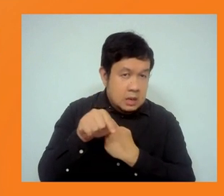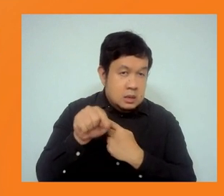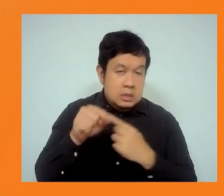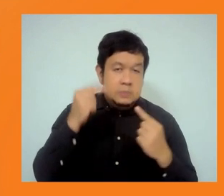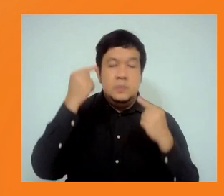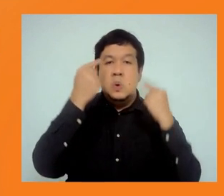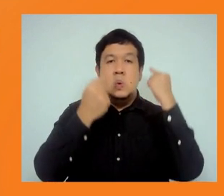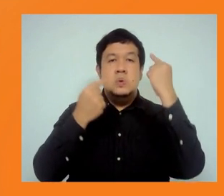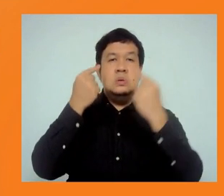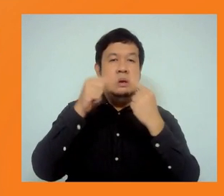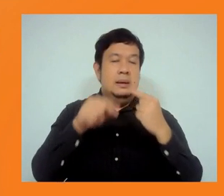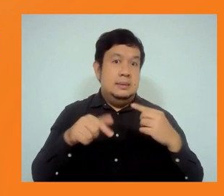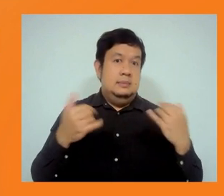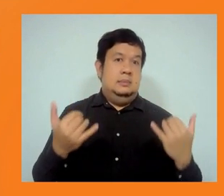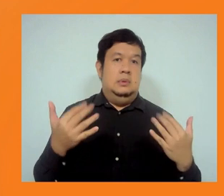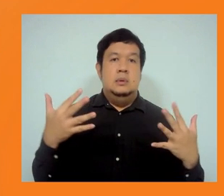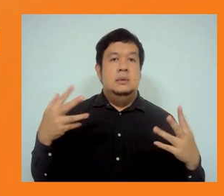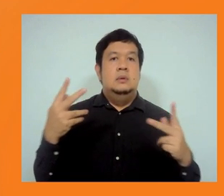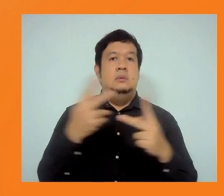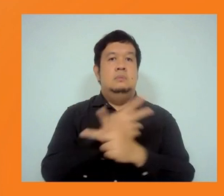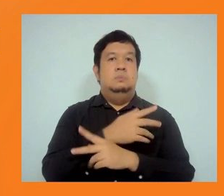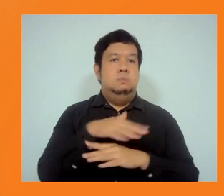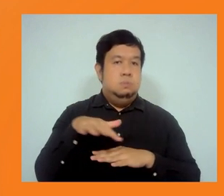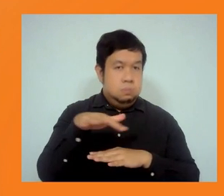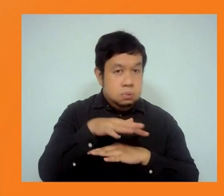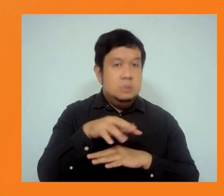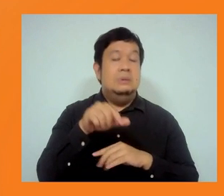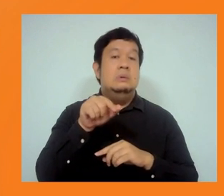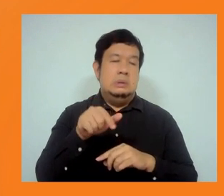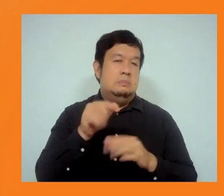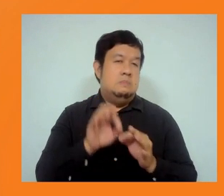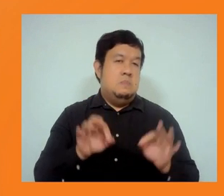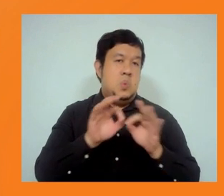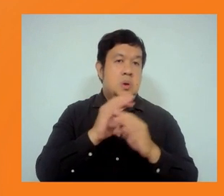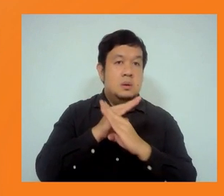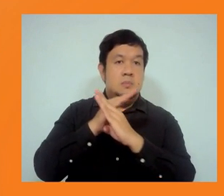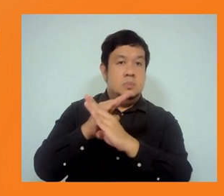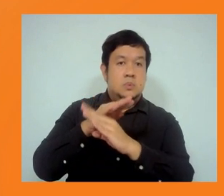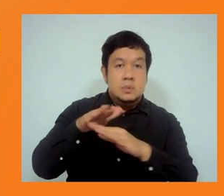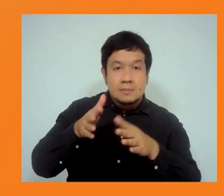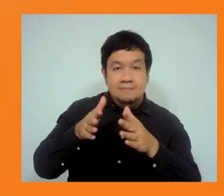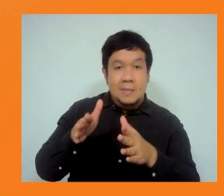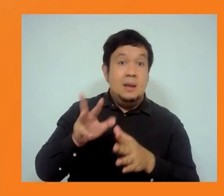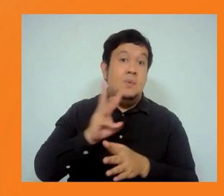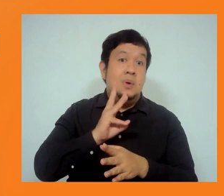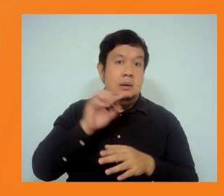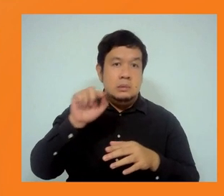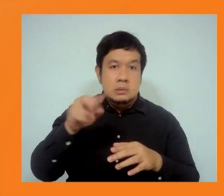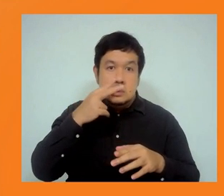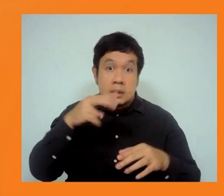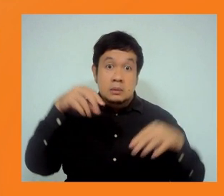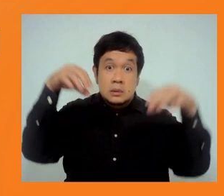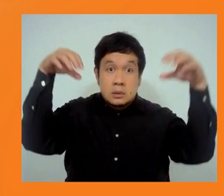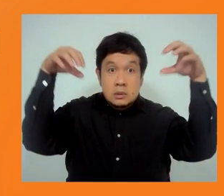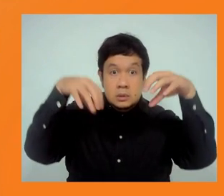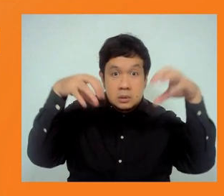began, water logging after even a minimum rainfall has become a common problem for the local residents in the catchment area